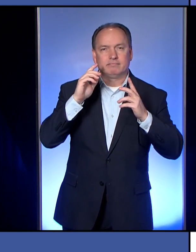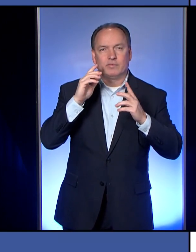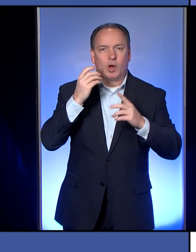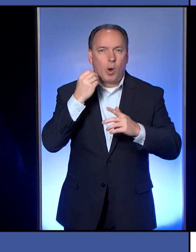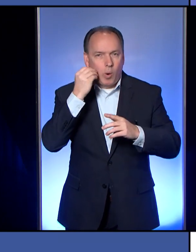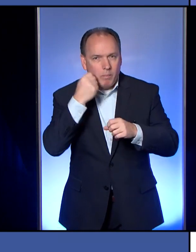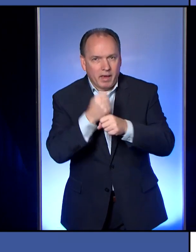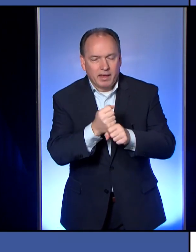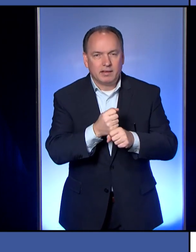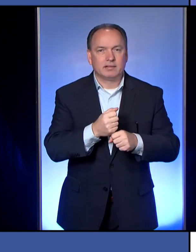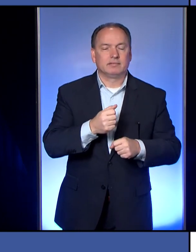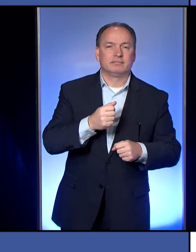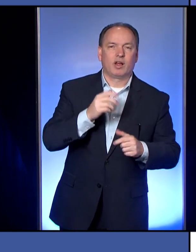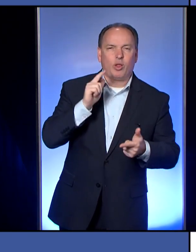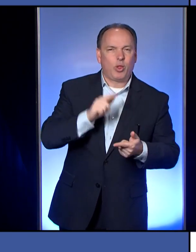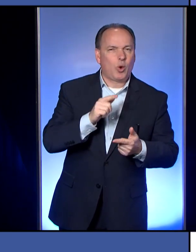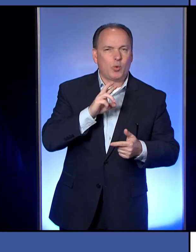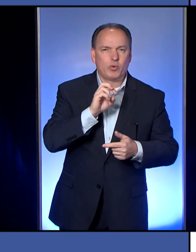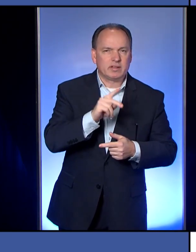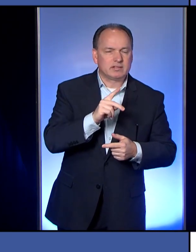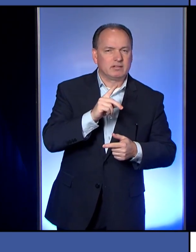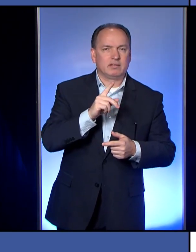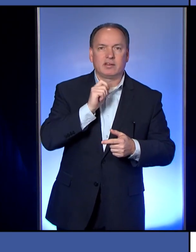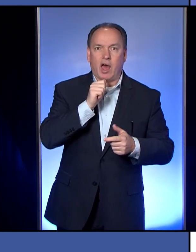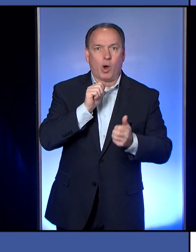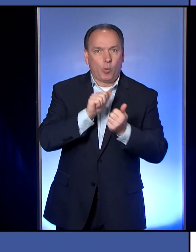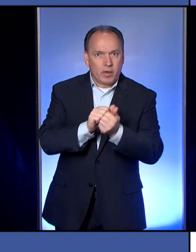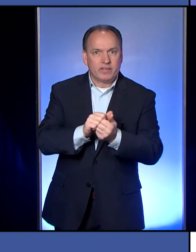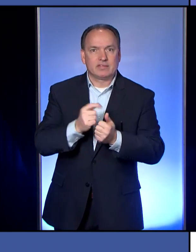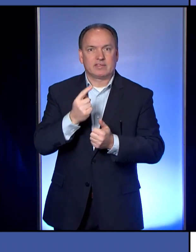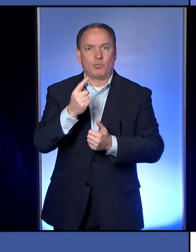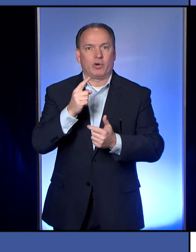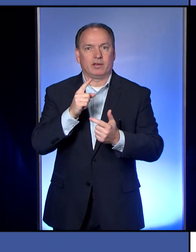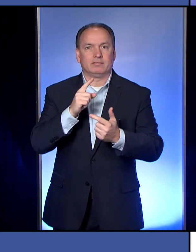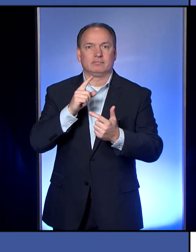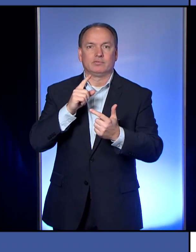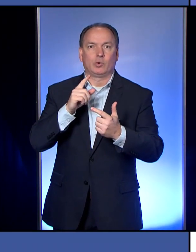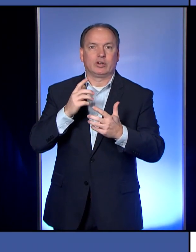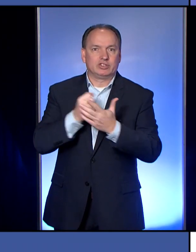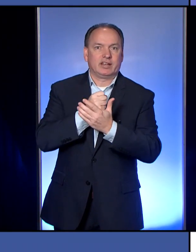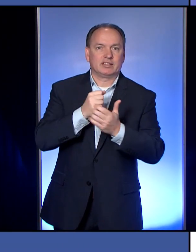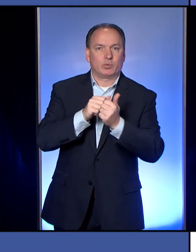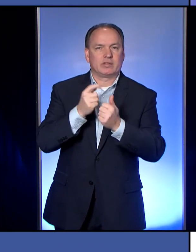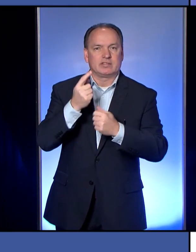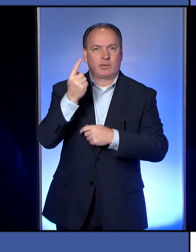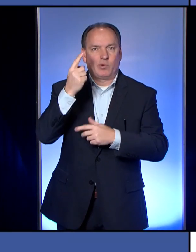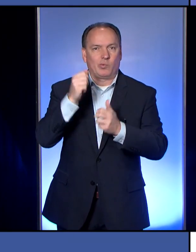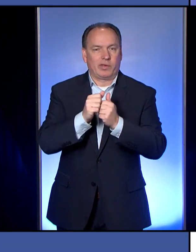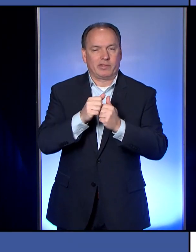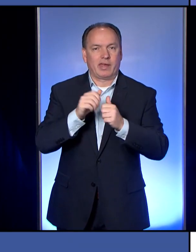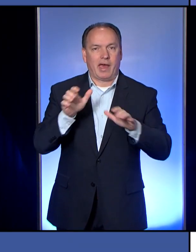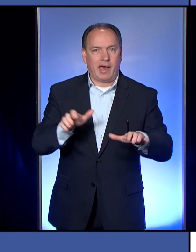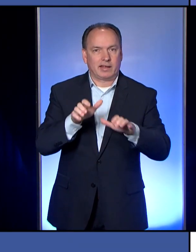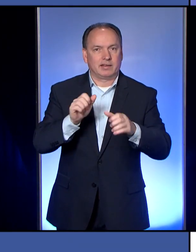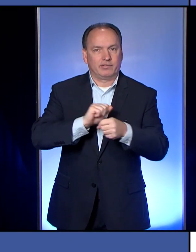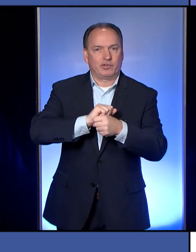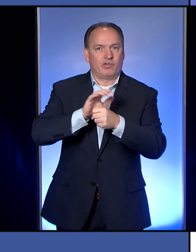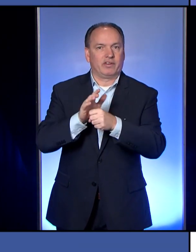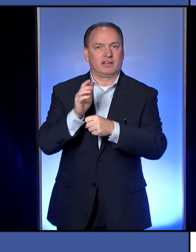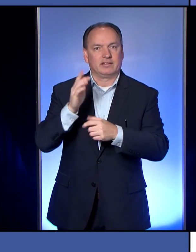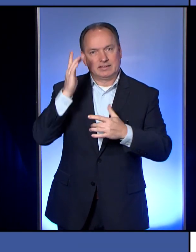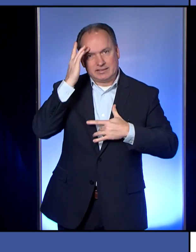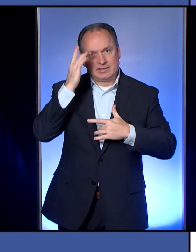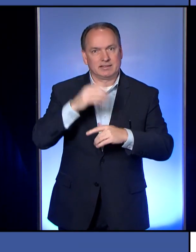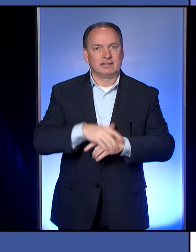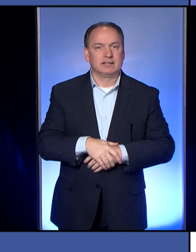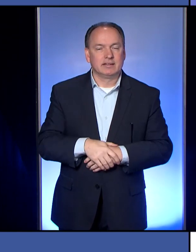not when you're with somebody or a very likely chance that you're with somebody with, um, active COVID-19 disease.